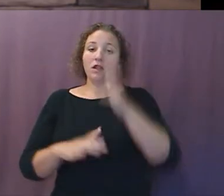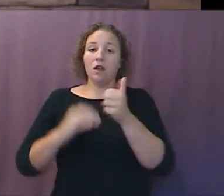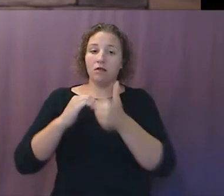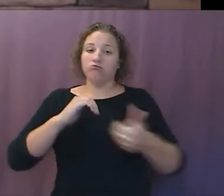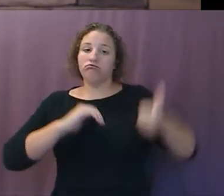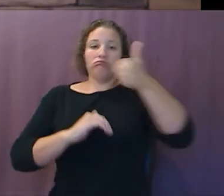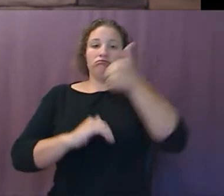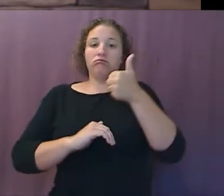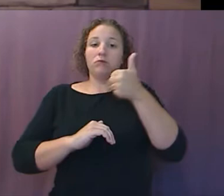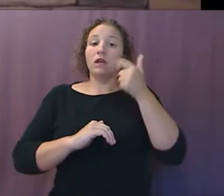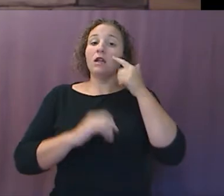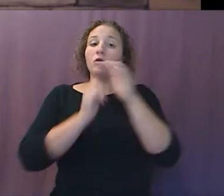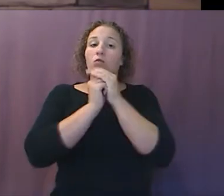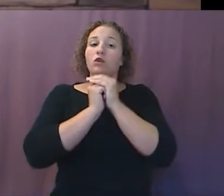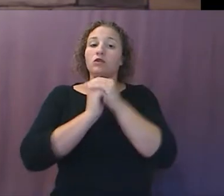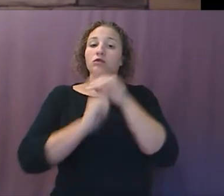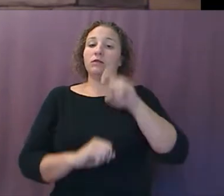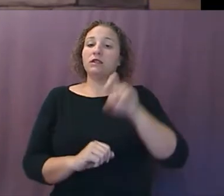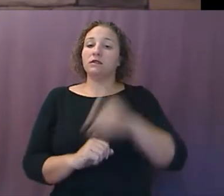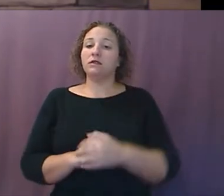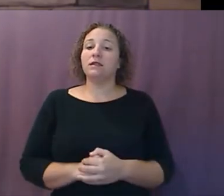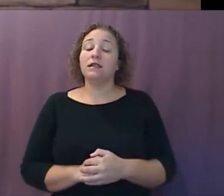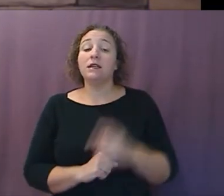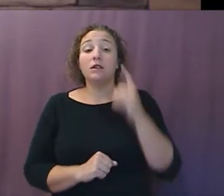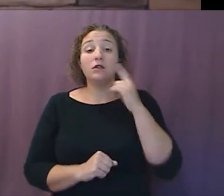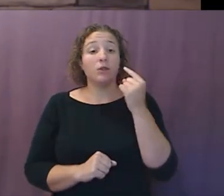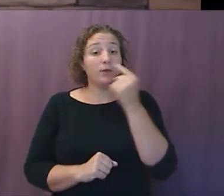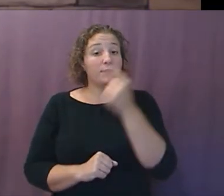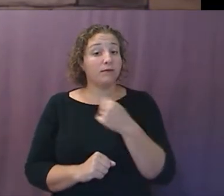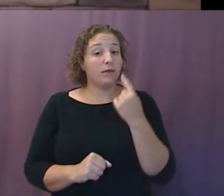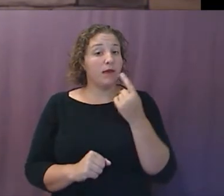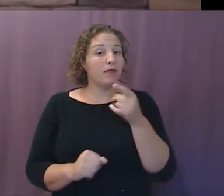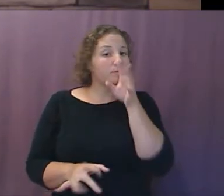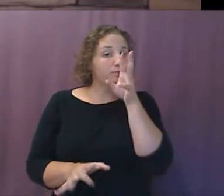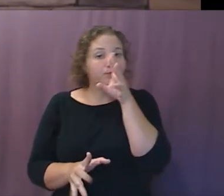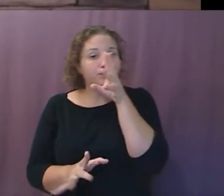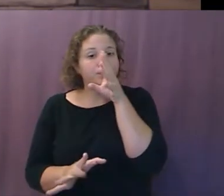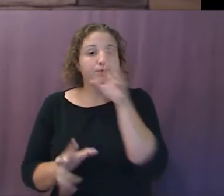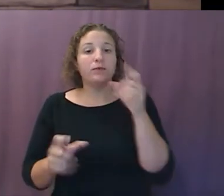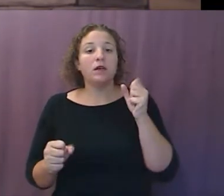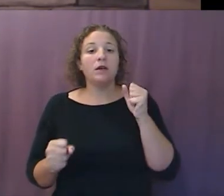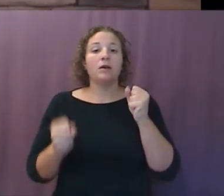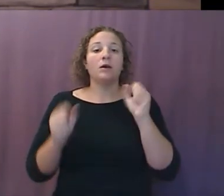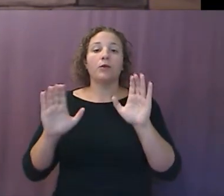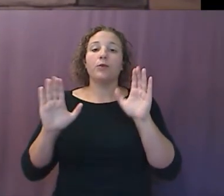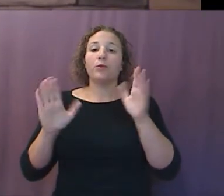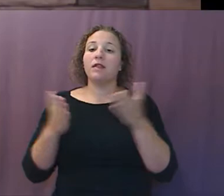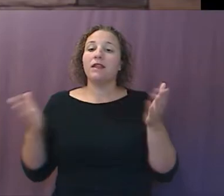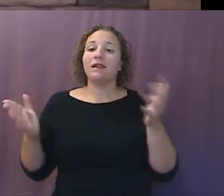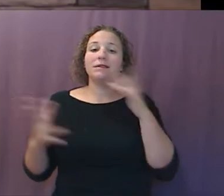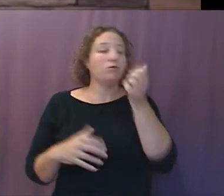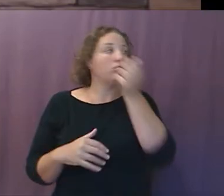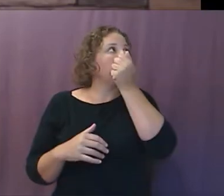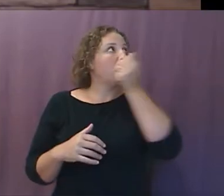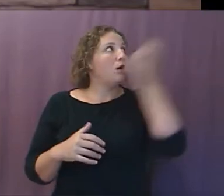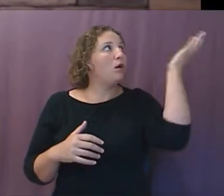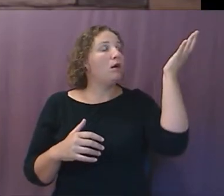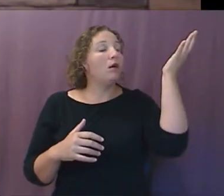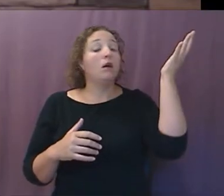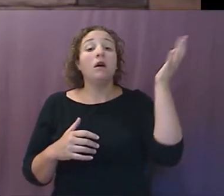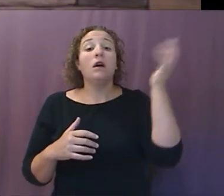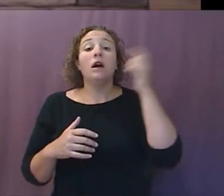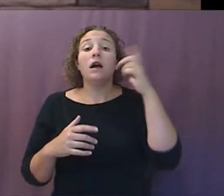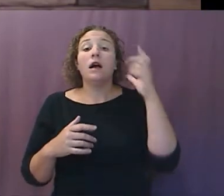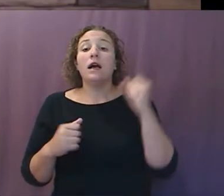Thessalonians. There was given him a mouth speaking great things and blasphemies and power was given unto him to continue 42